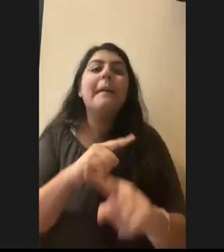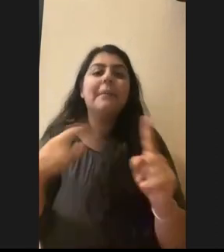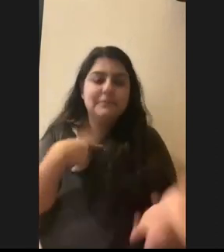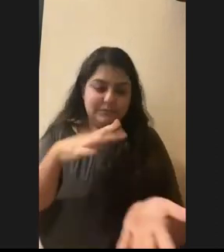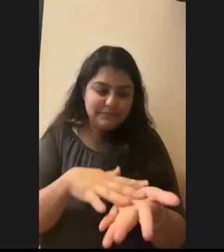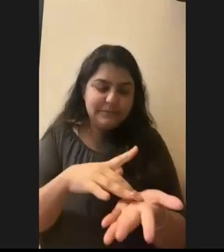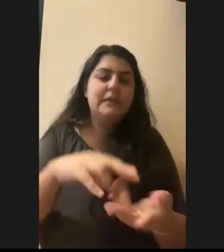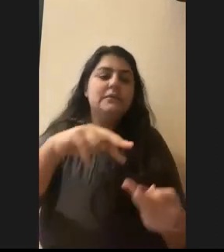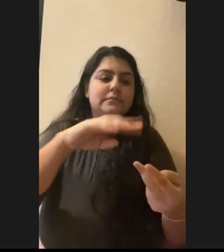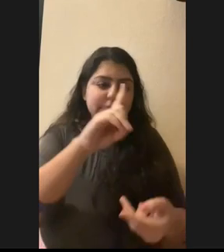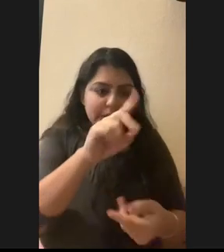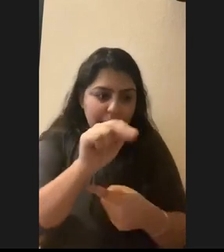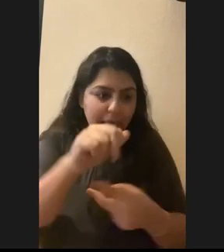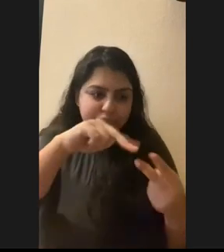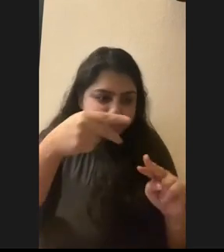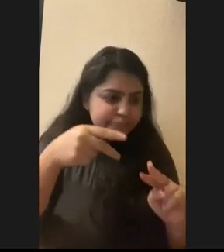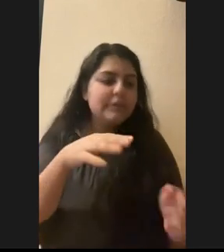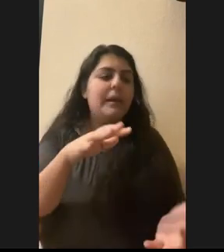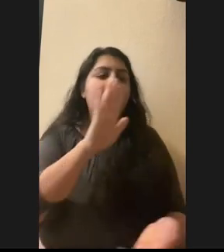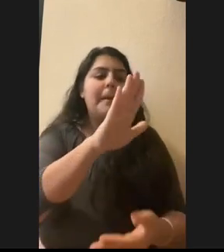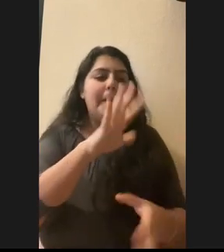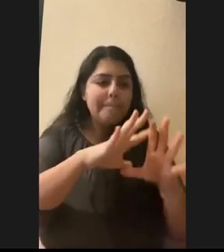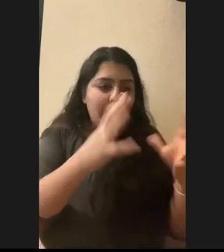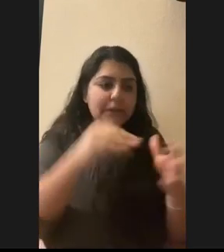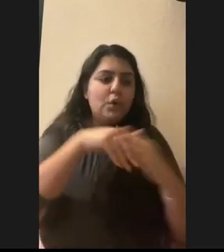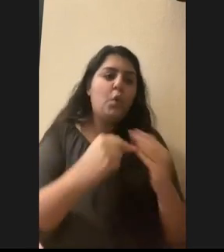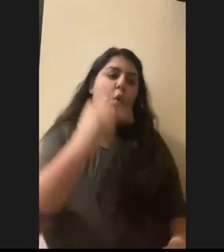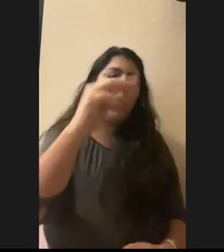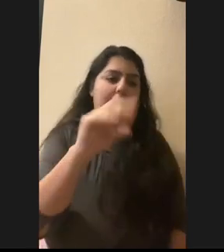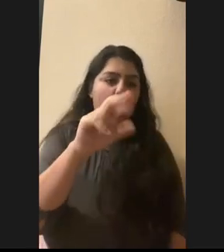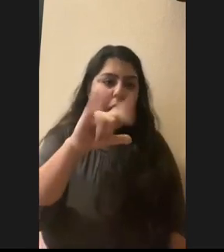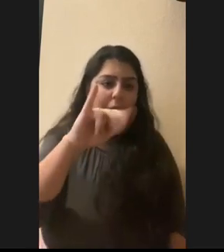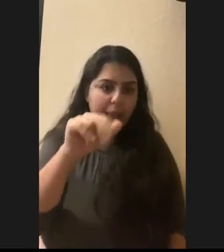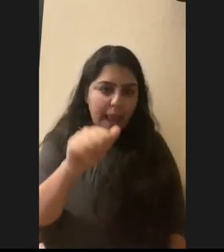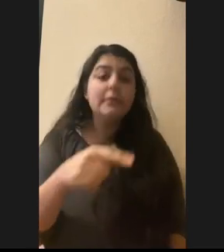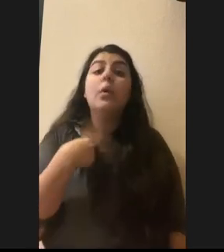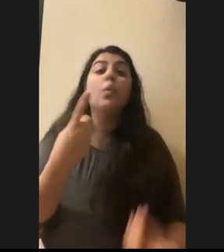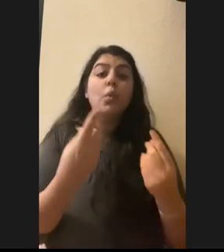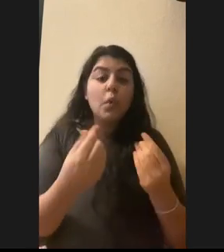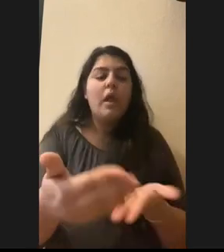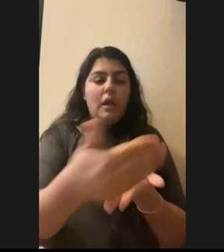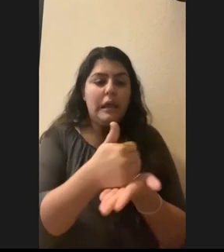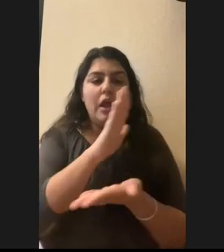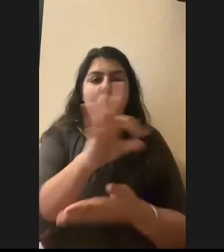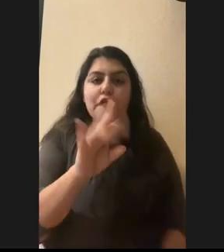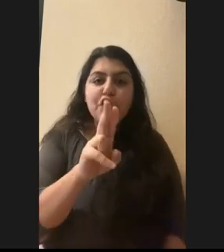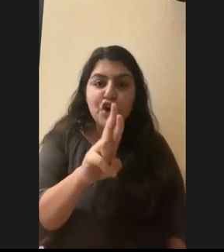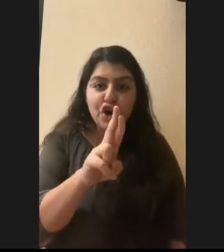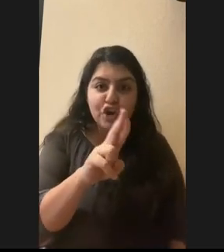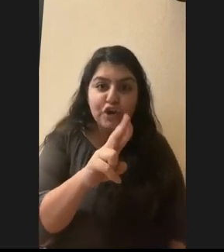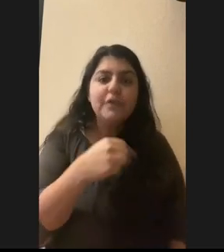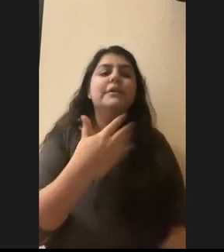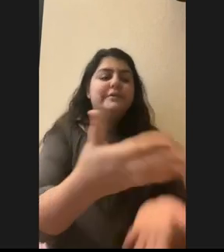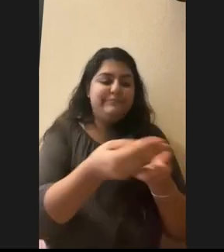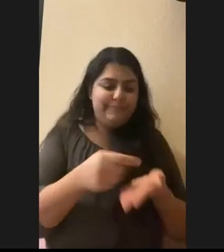populations in North Carolina. Um, so what we do is we collect their fur and the fur has their DNA, just like our hair would have